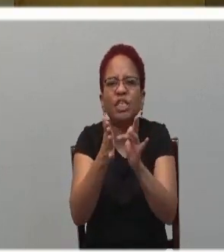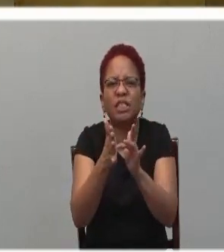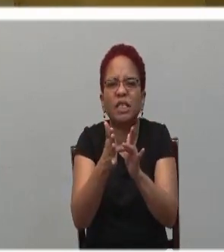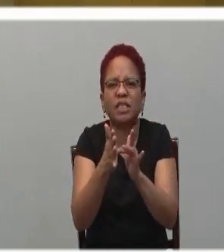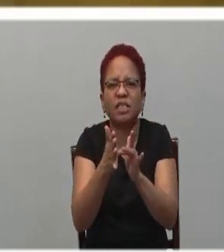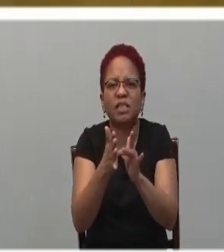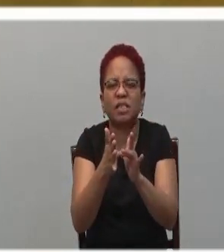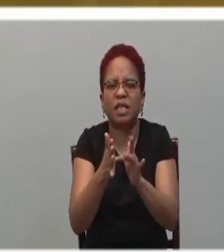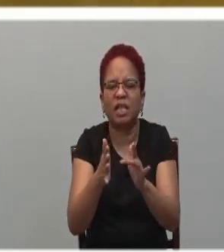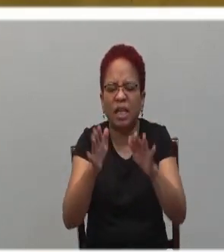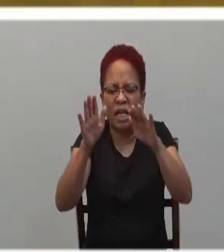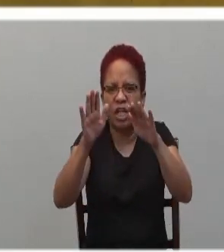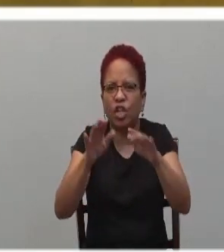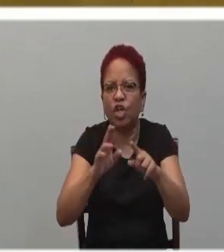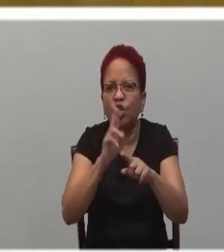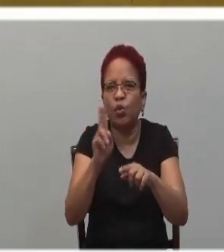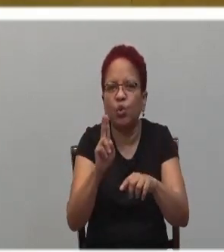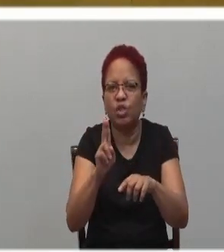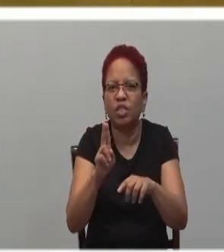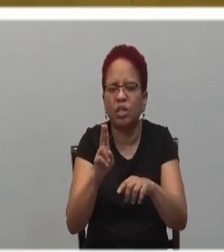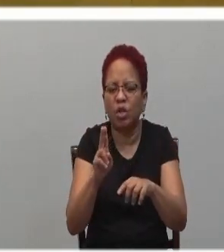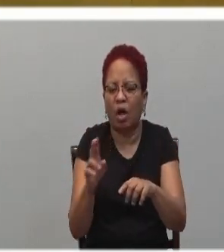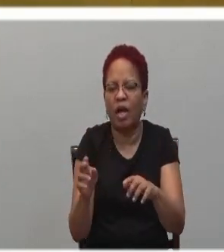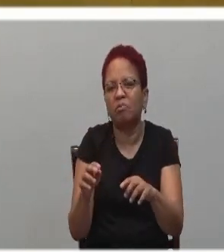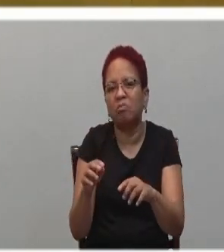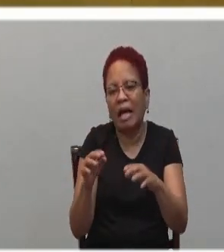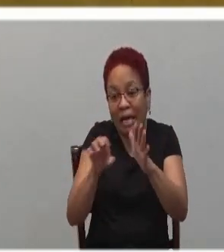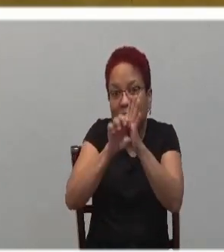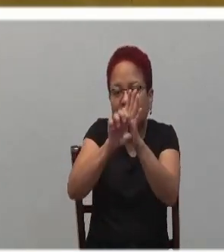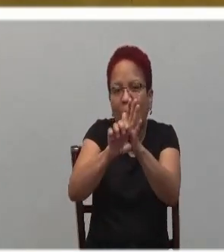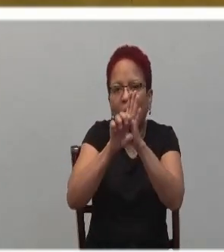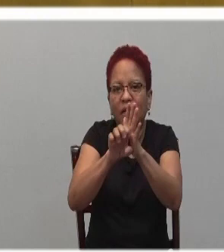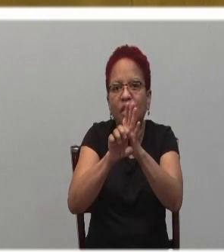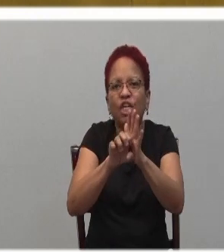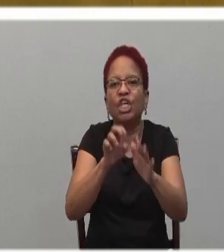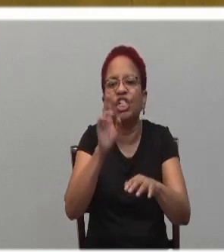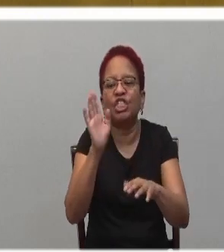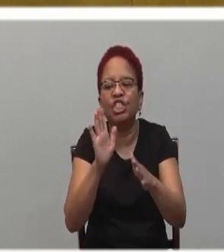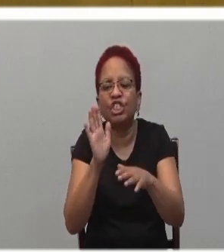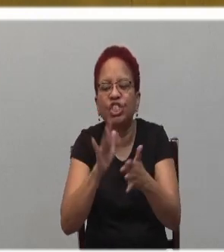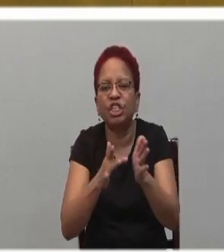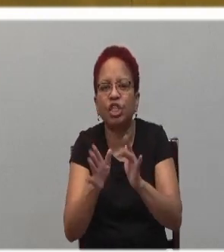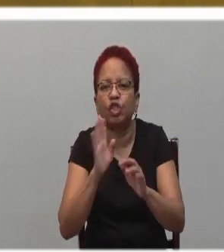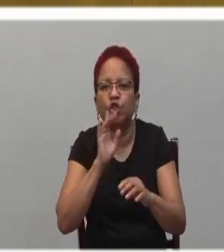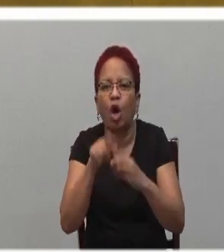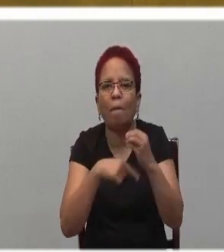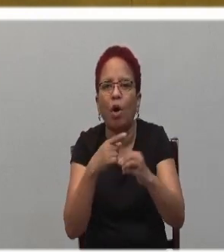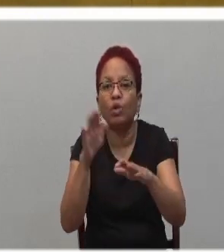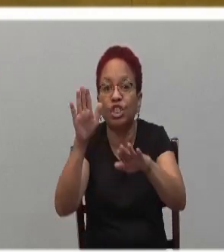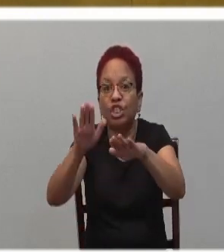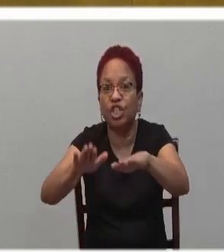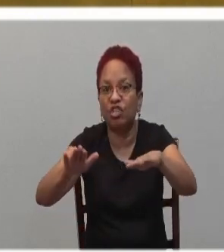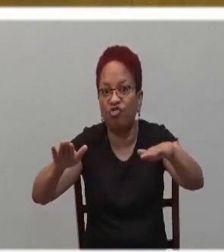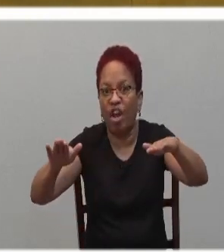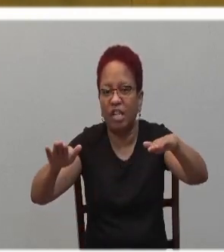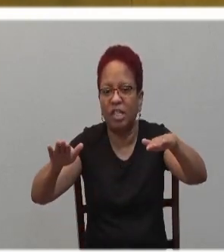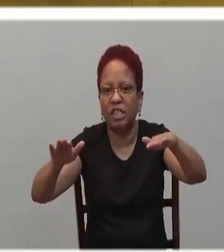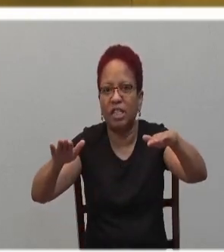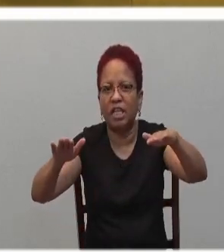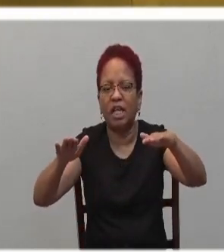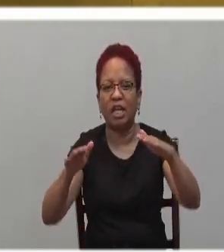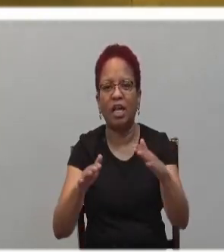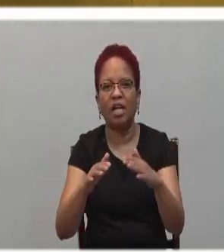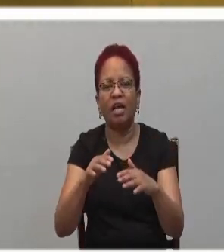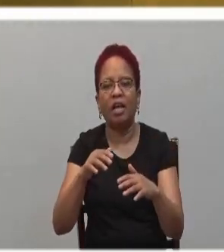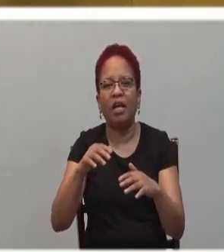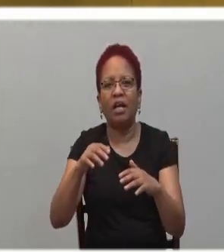children as a metaphor for powerlessness, Jesus teaches that